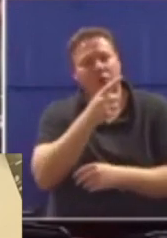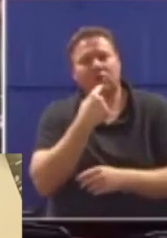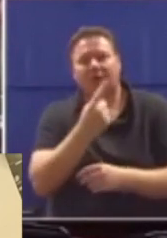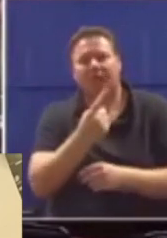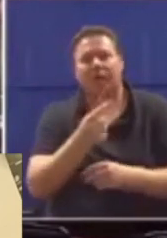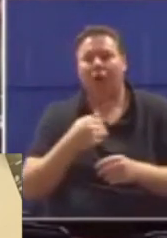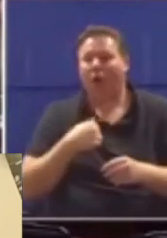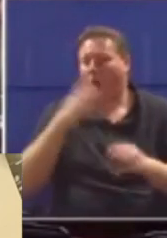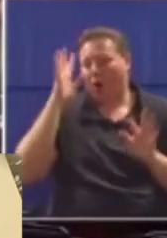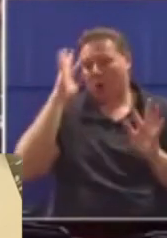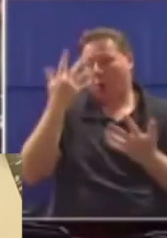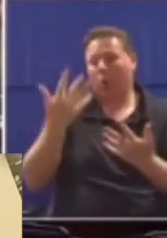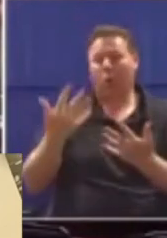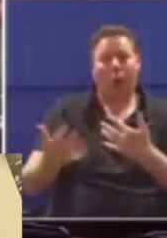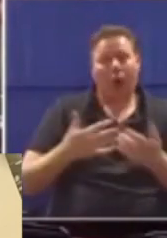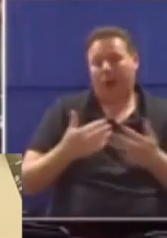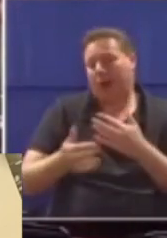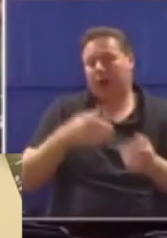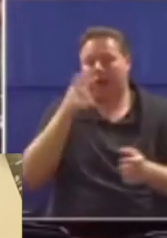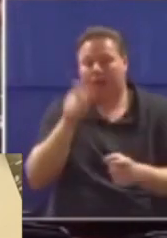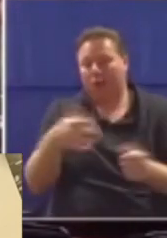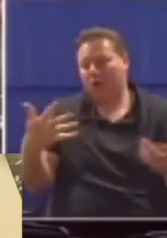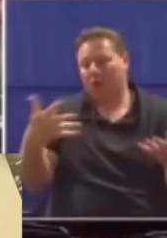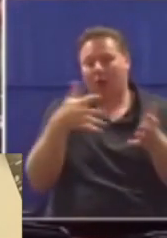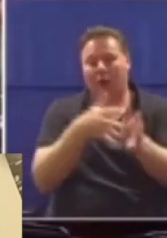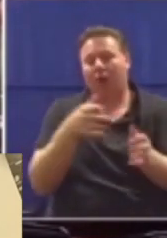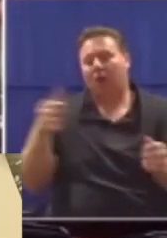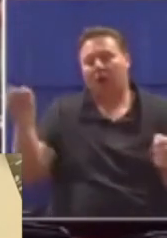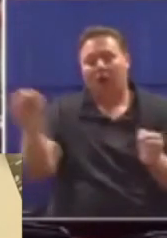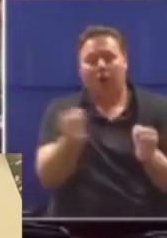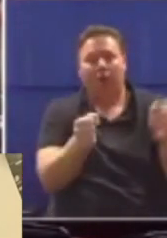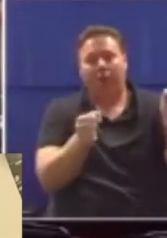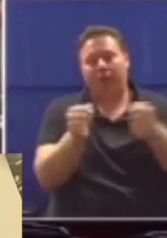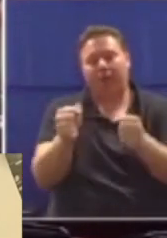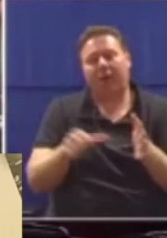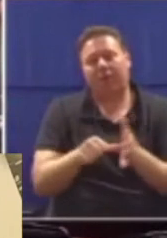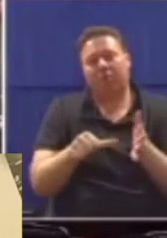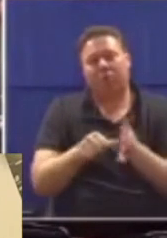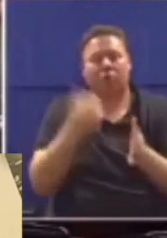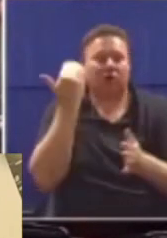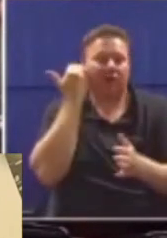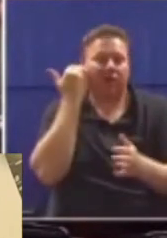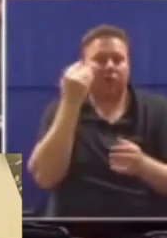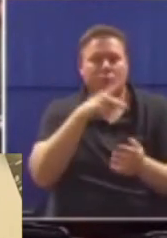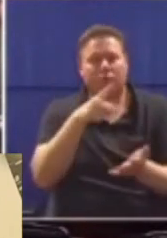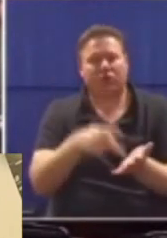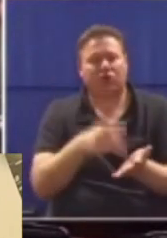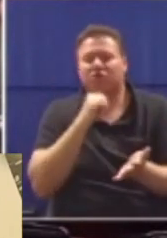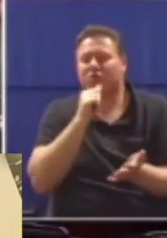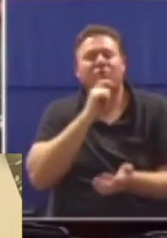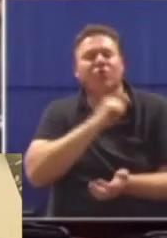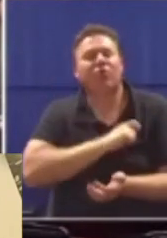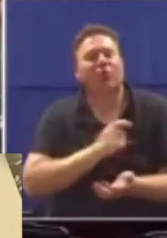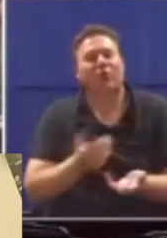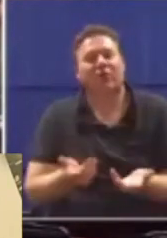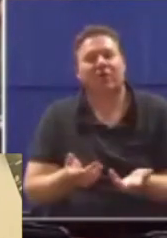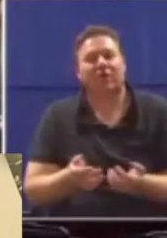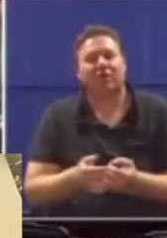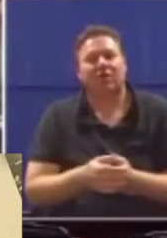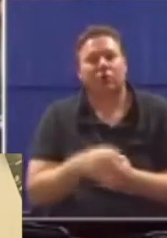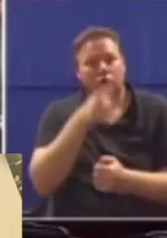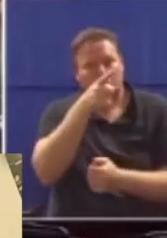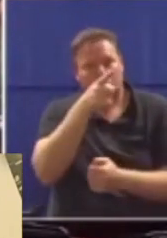don't know anyone who's politically aligned who has been hired in key government positions. It cannot be true. You are